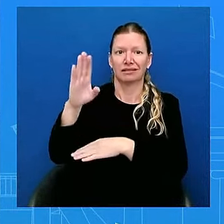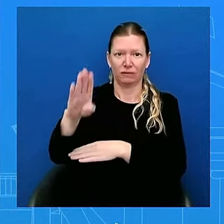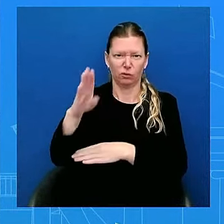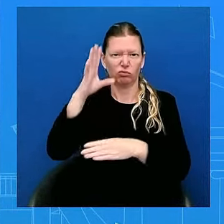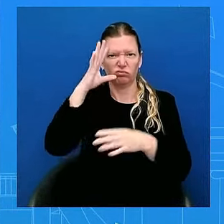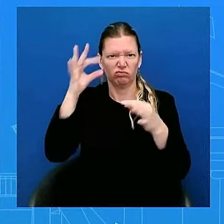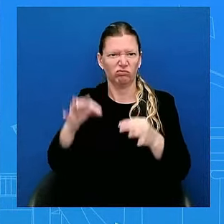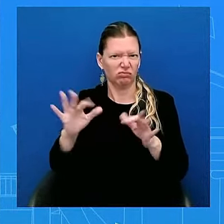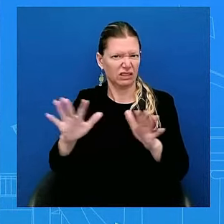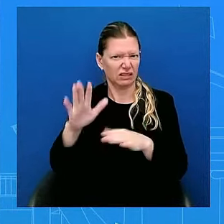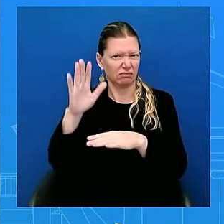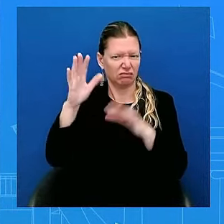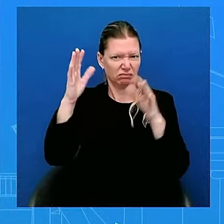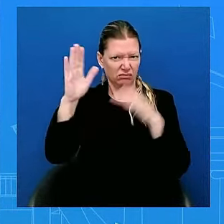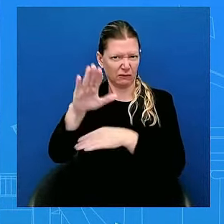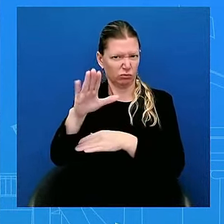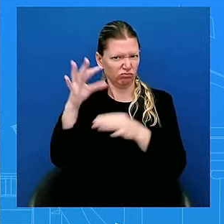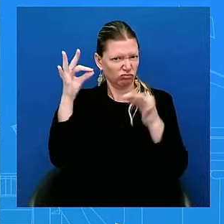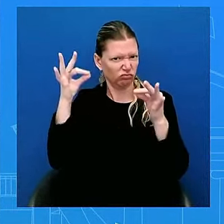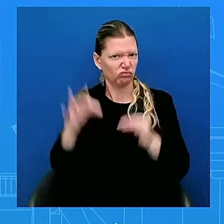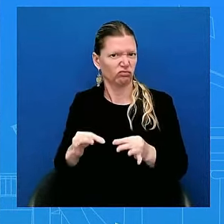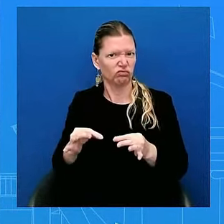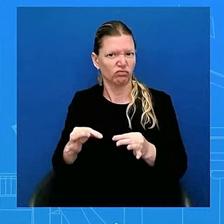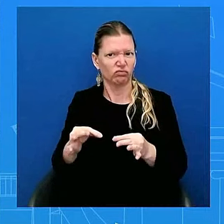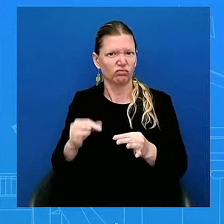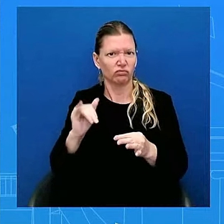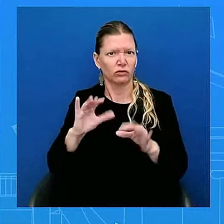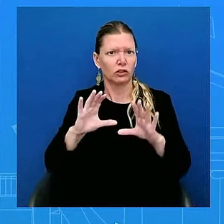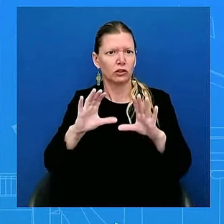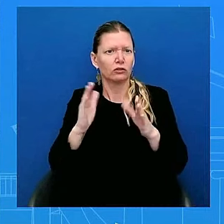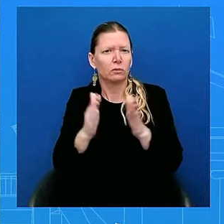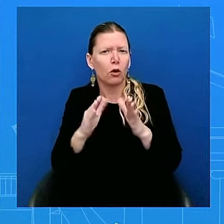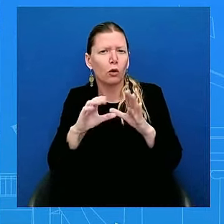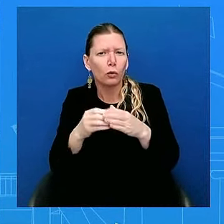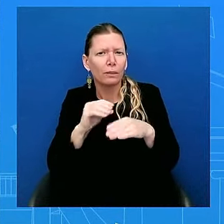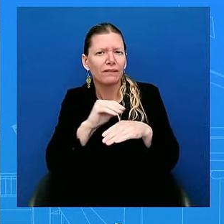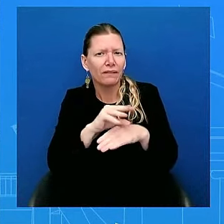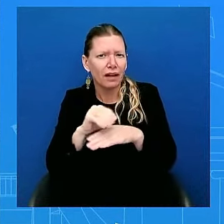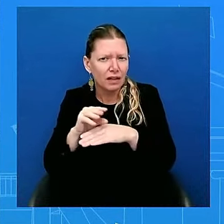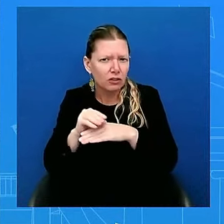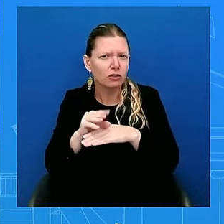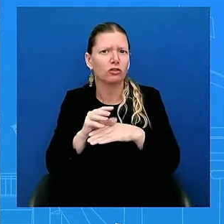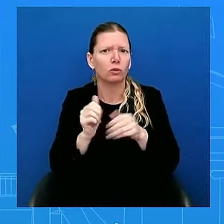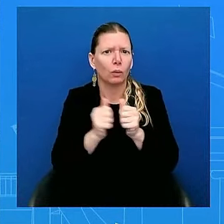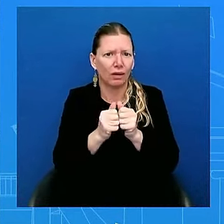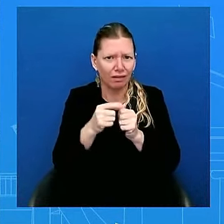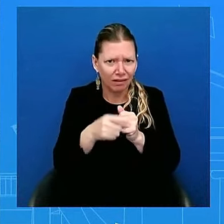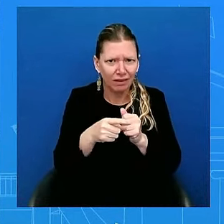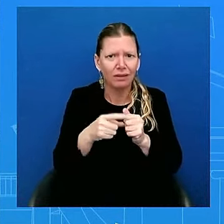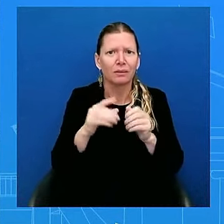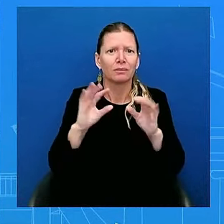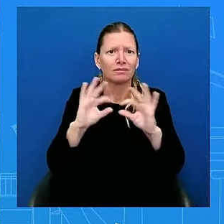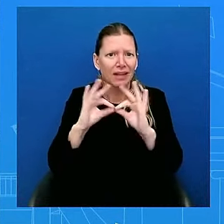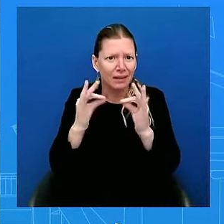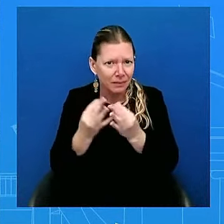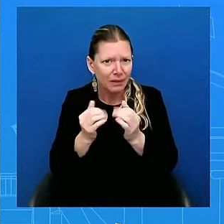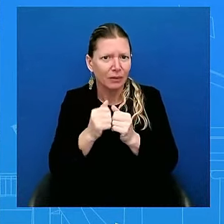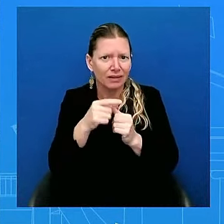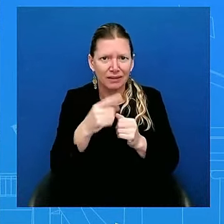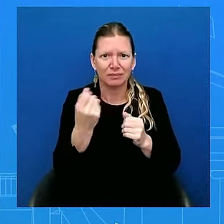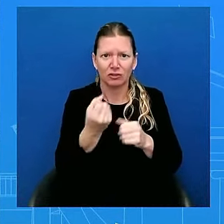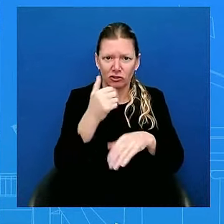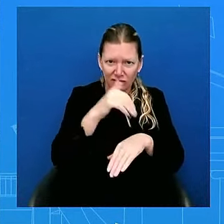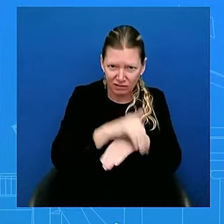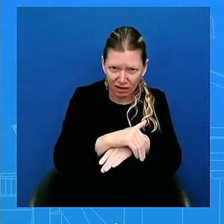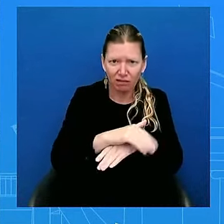A small group of advisors, including family, was with him on Saturday night. And then Sunday afternoon, he made the decision.